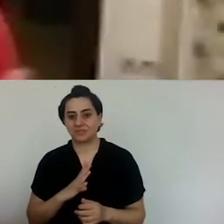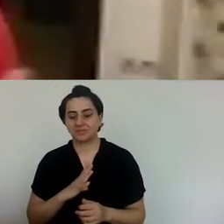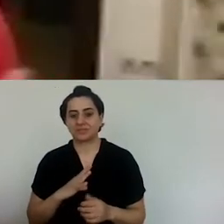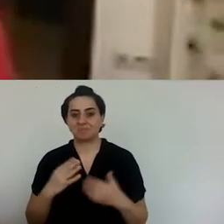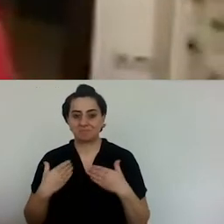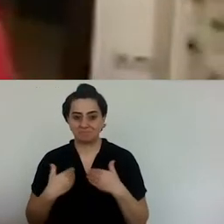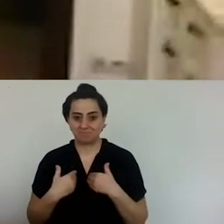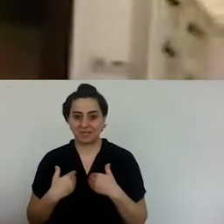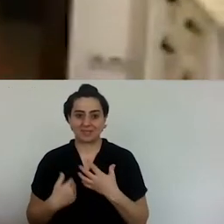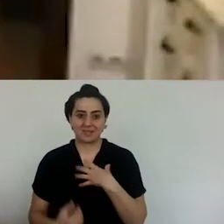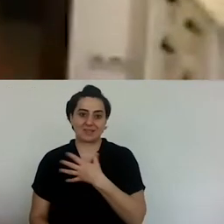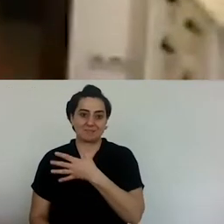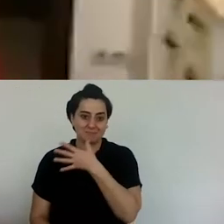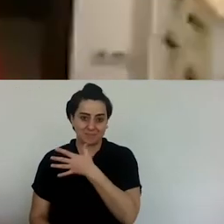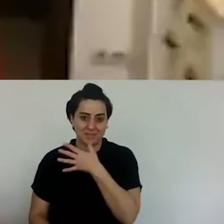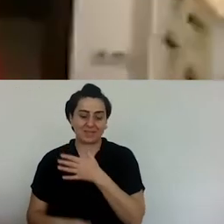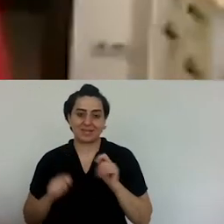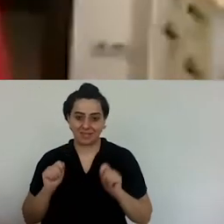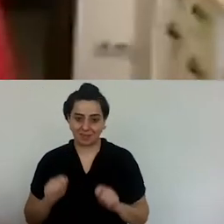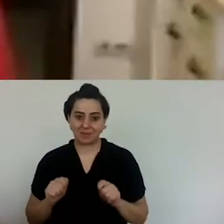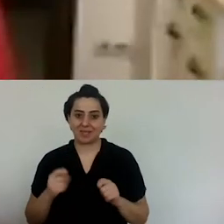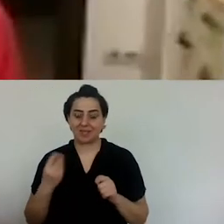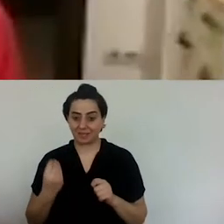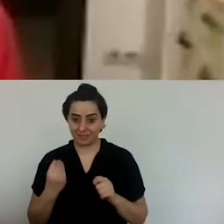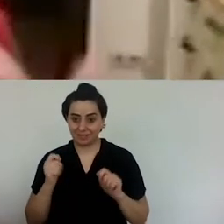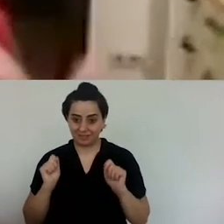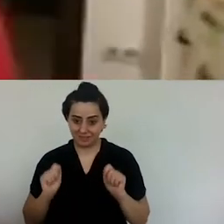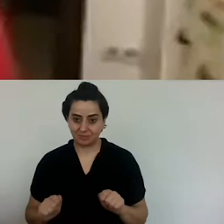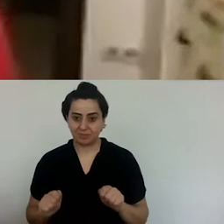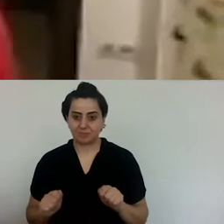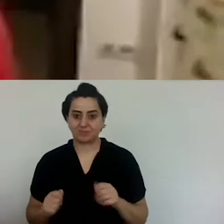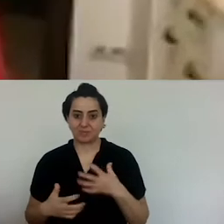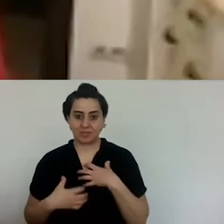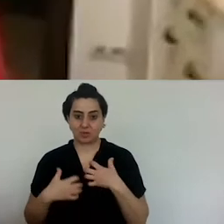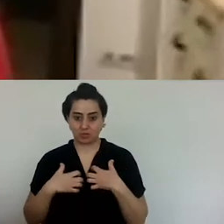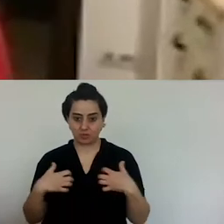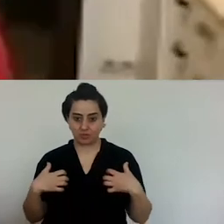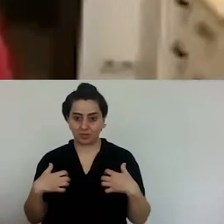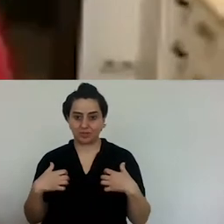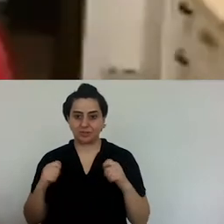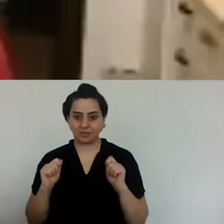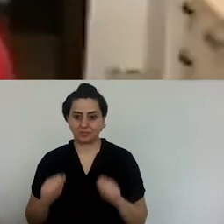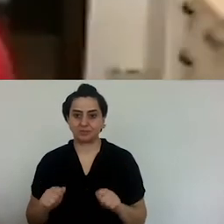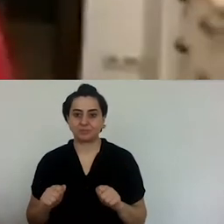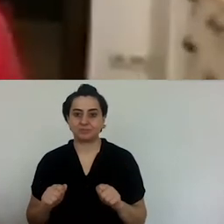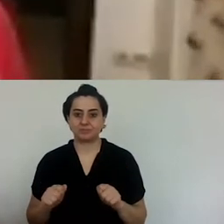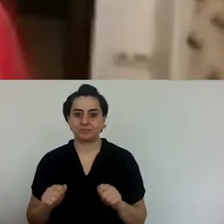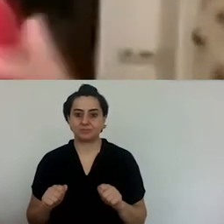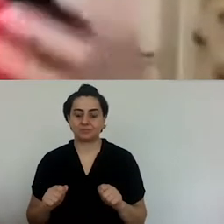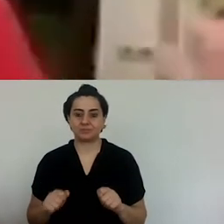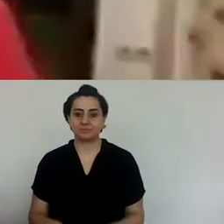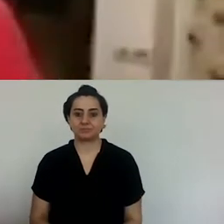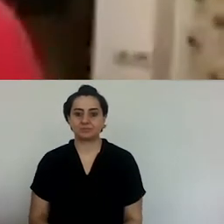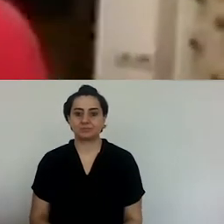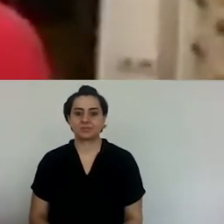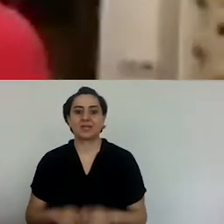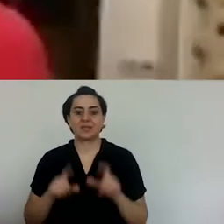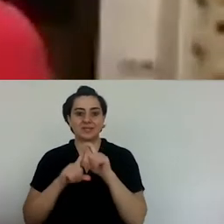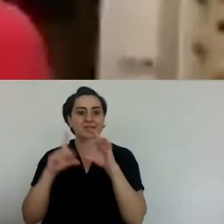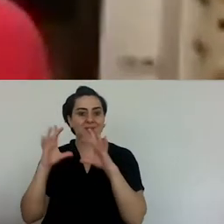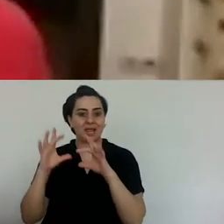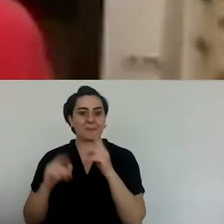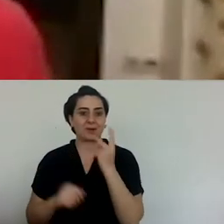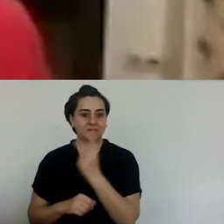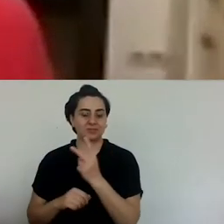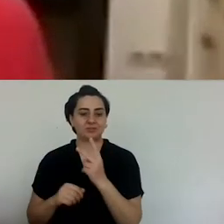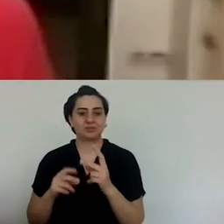at the moment, but how I see cuisine is that I should do, I should cook what I know